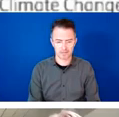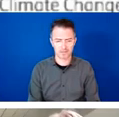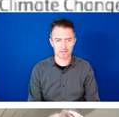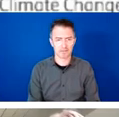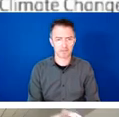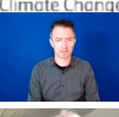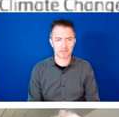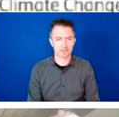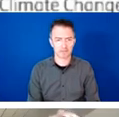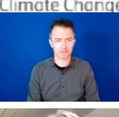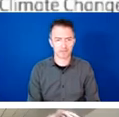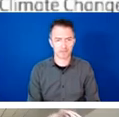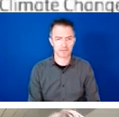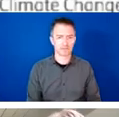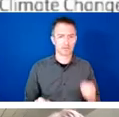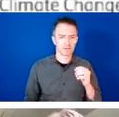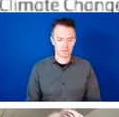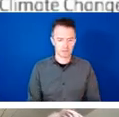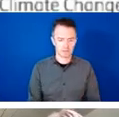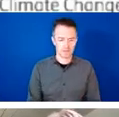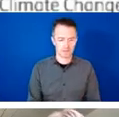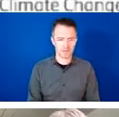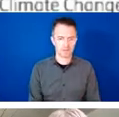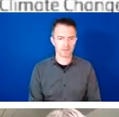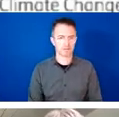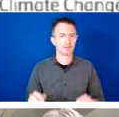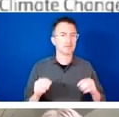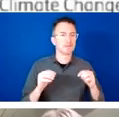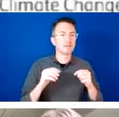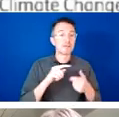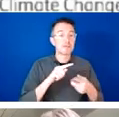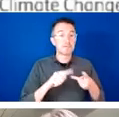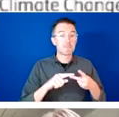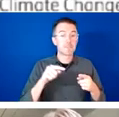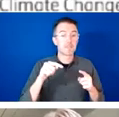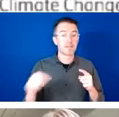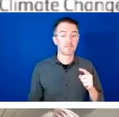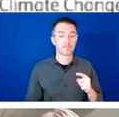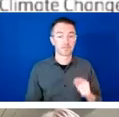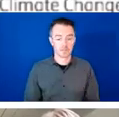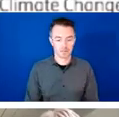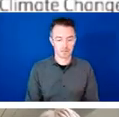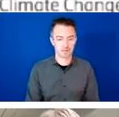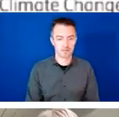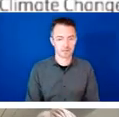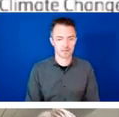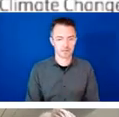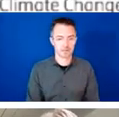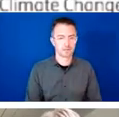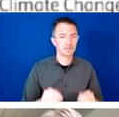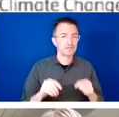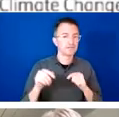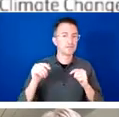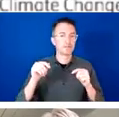sexual and reproductive health and rights. This will help us drive meaningful change and make sure health